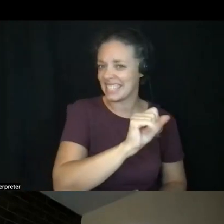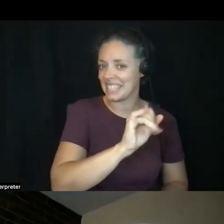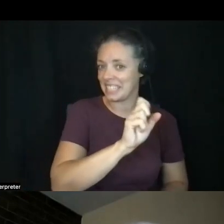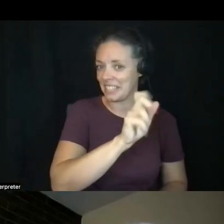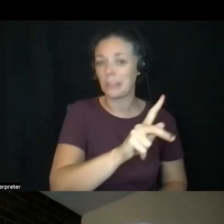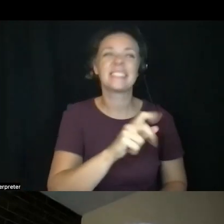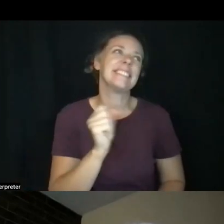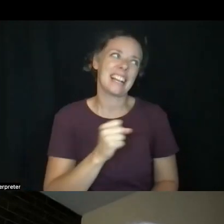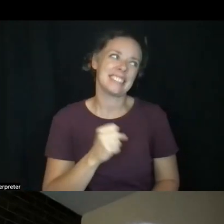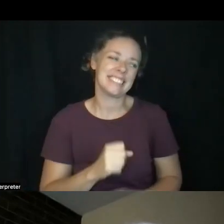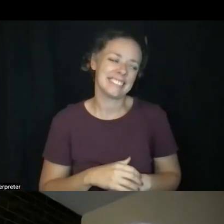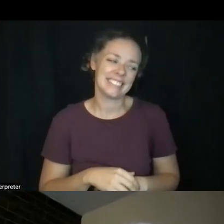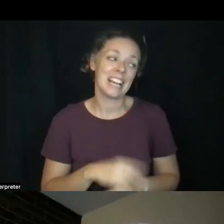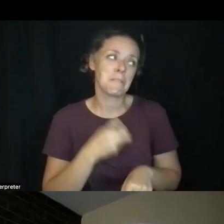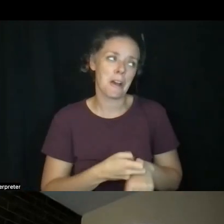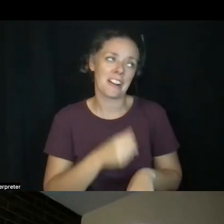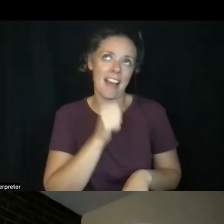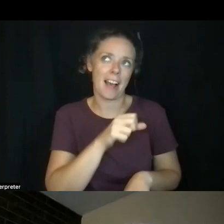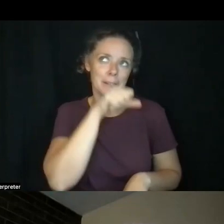love silk.